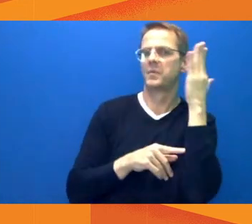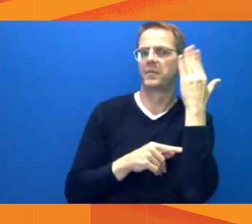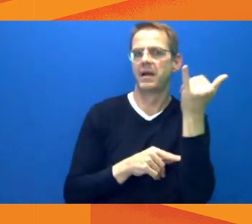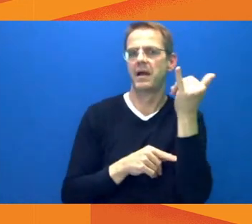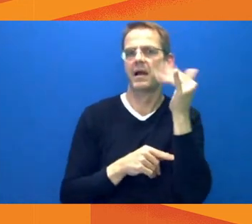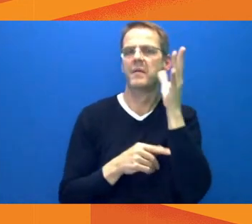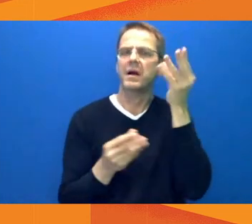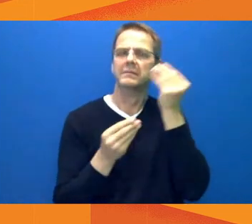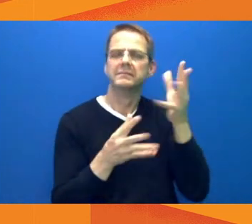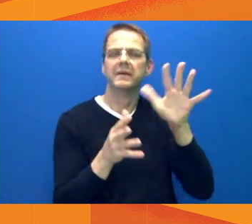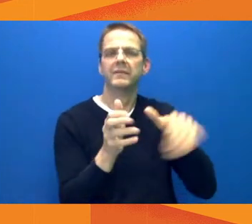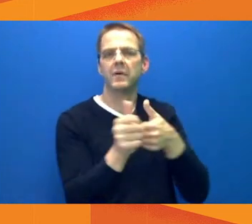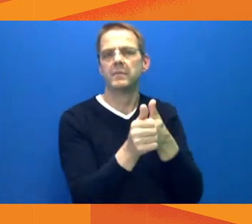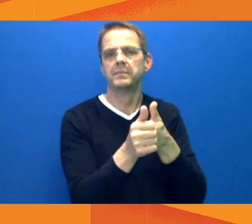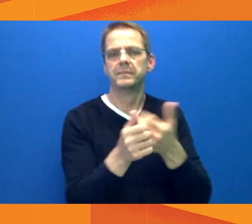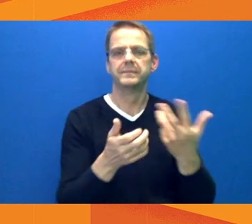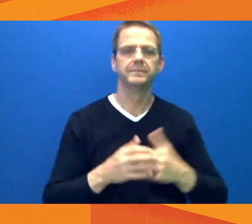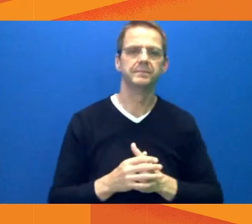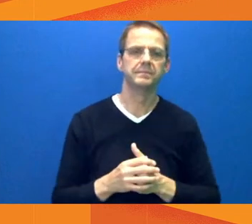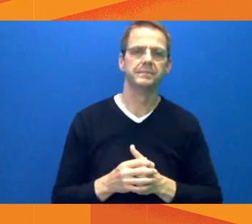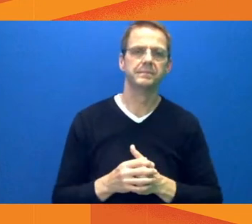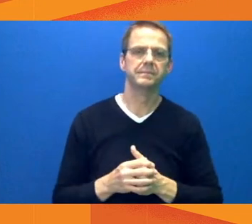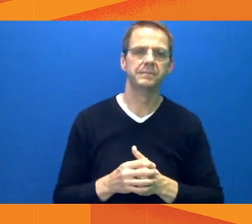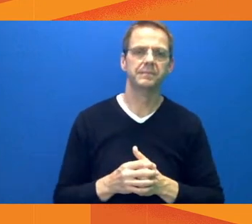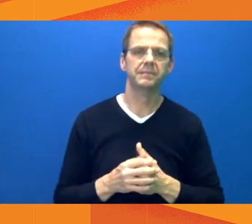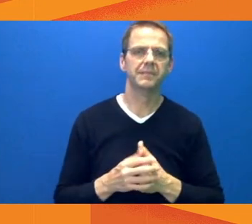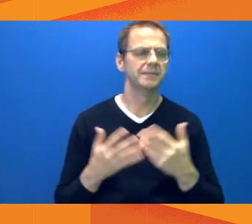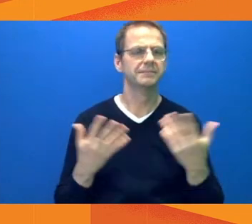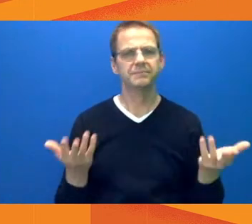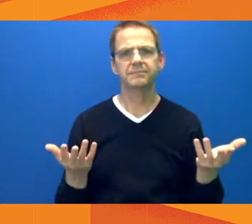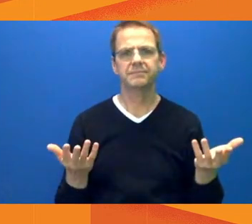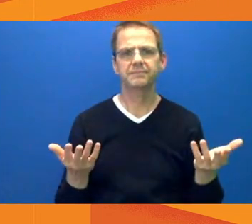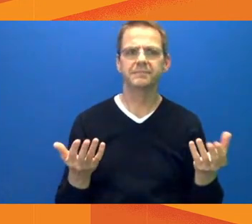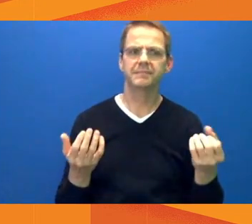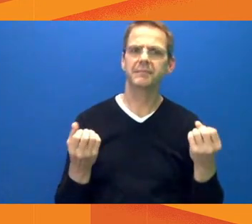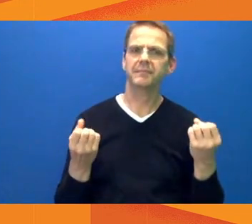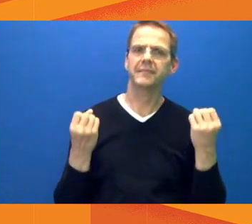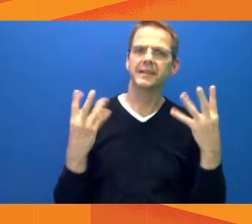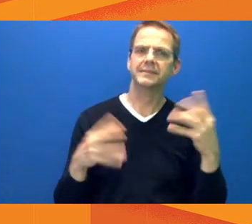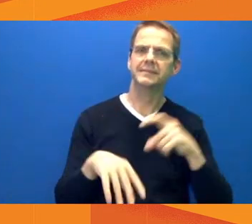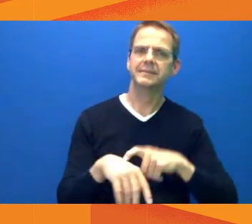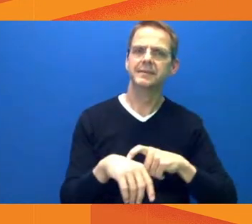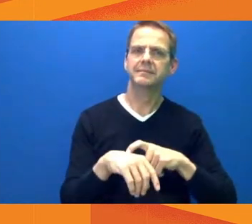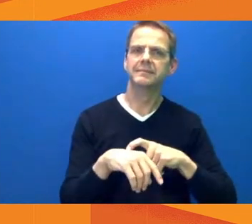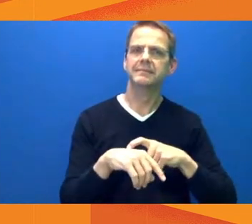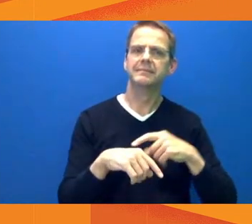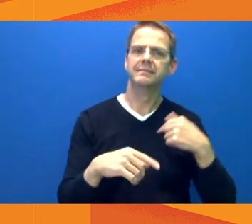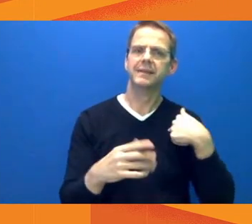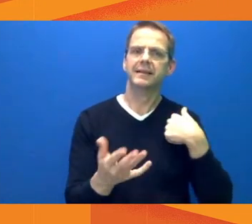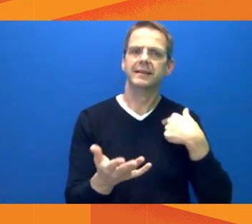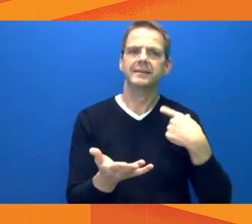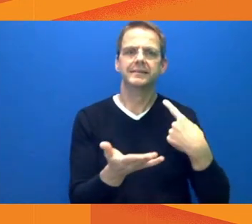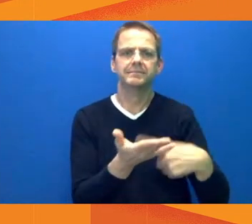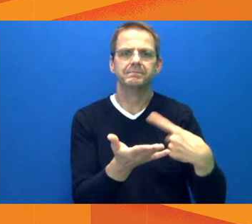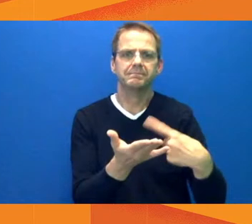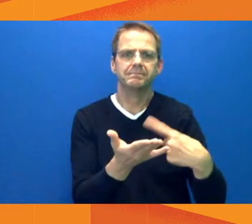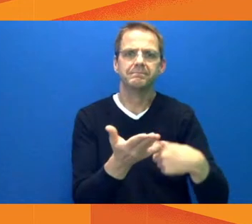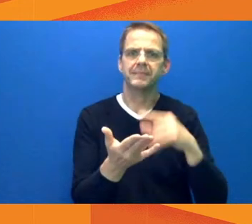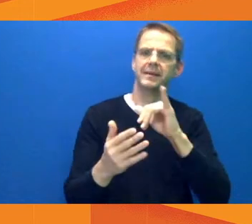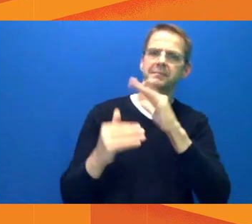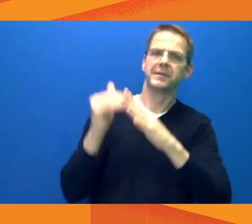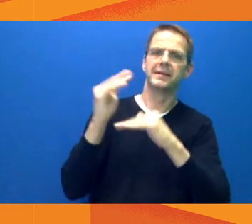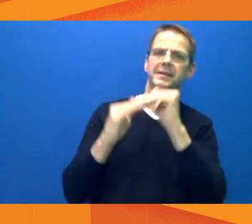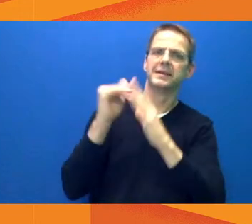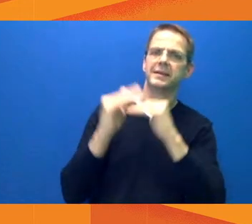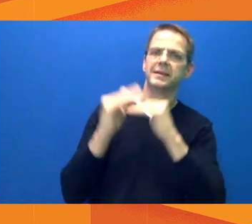this. And so the oversight for those responsible for that facility, as well as the city, which has undertaken to cover the costs, has